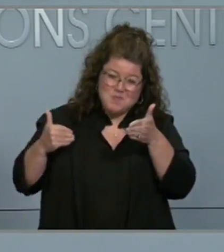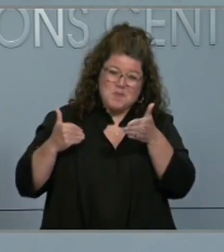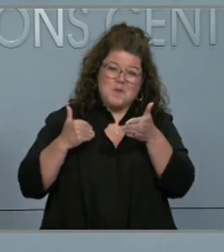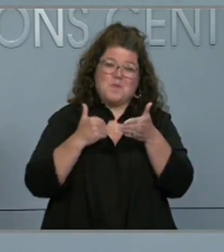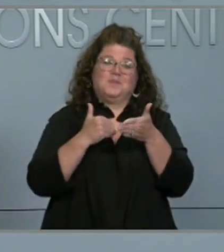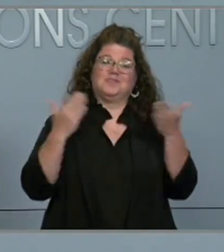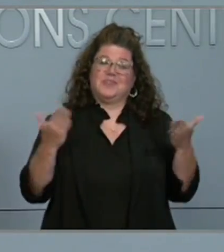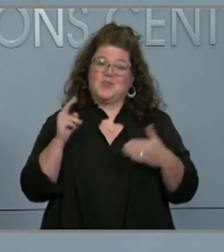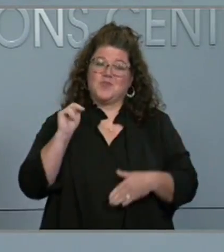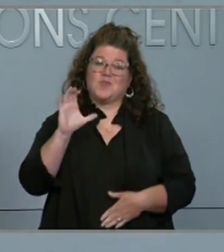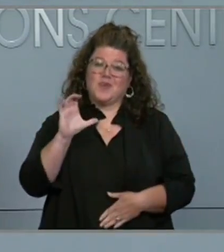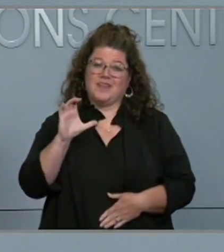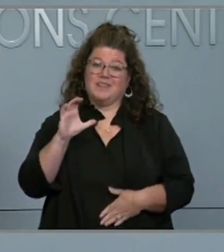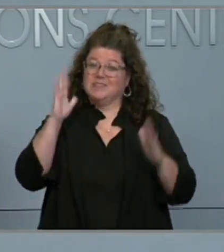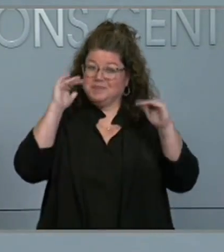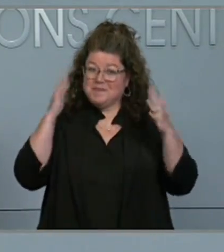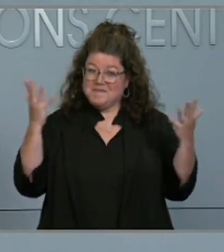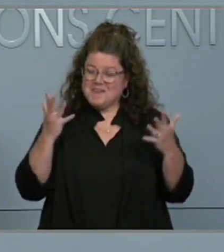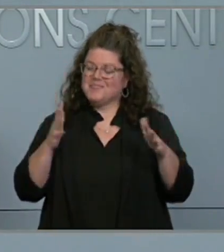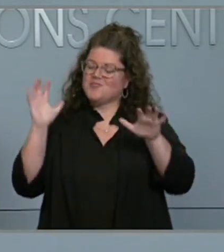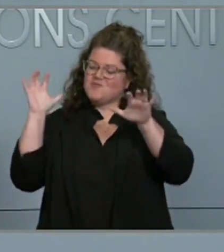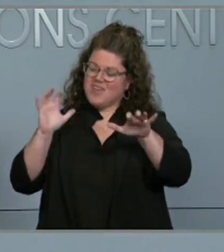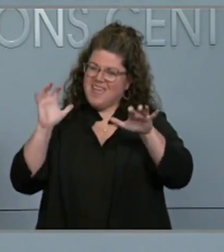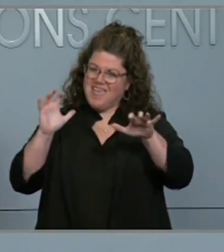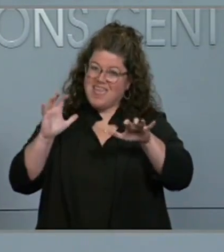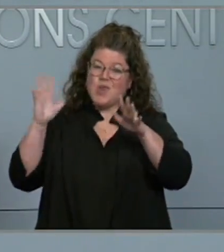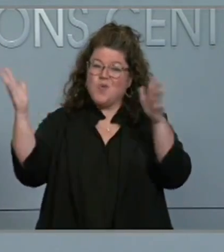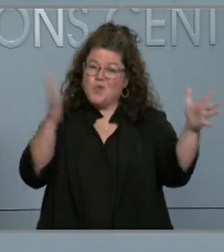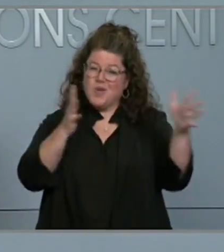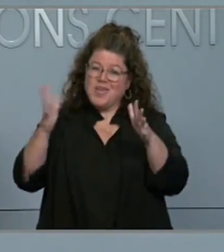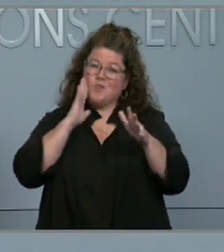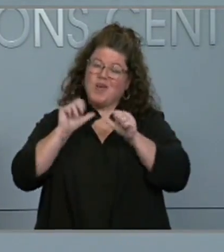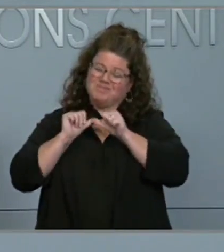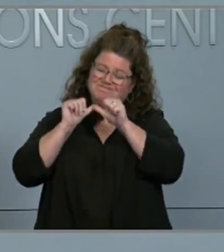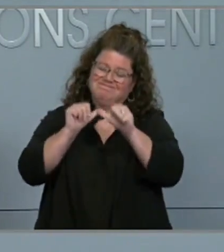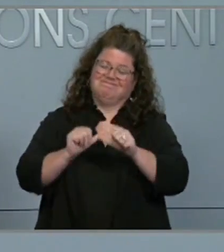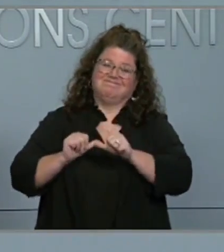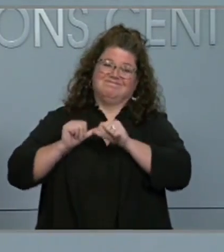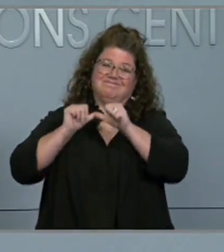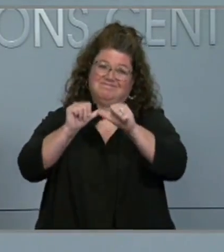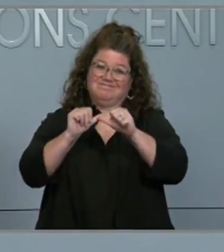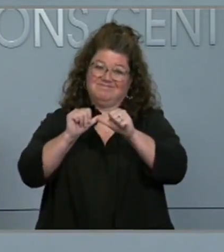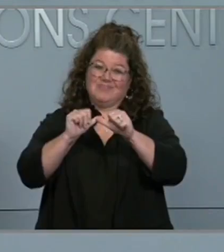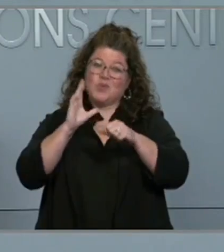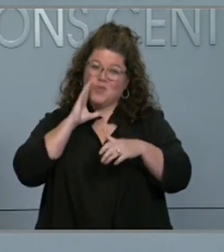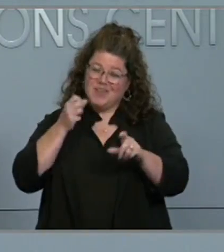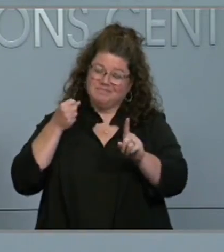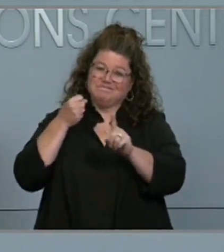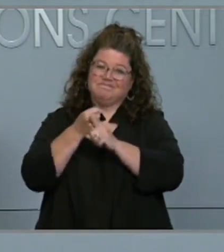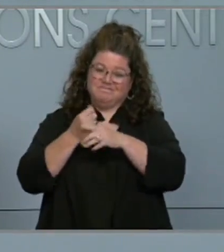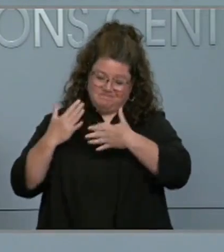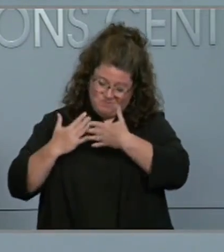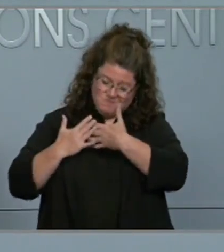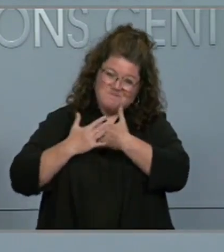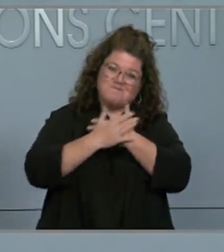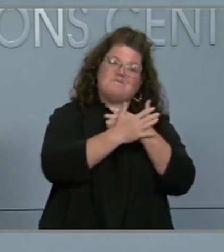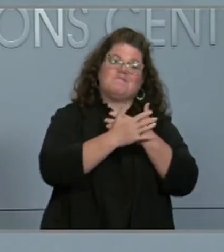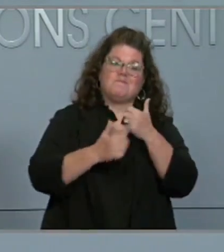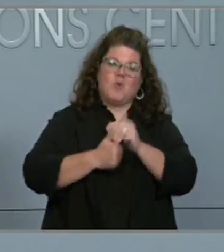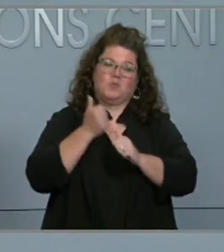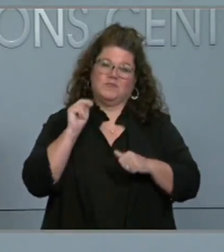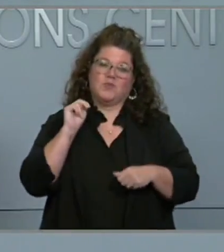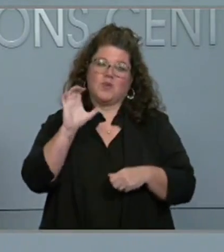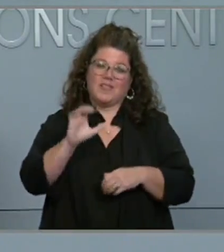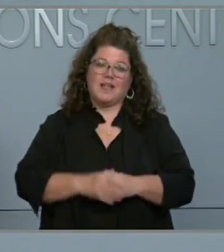expect drenching rain and sustained heavy winds over most of our state. Our message today is